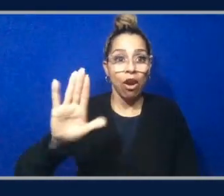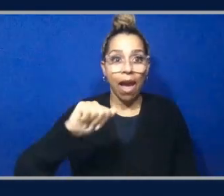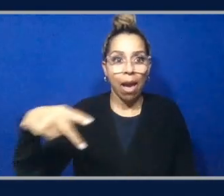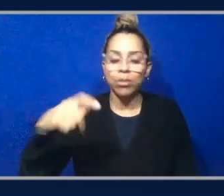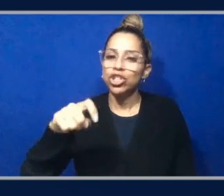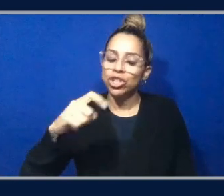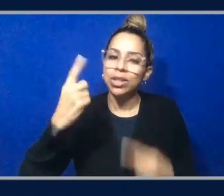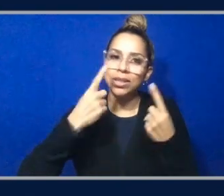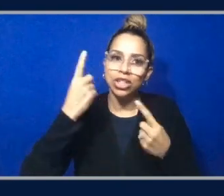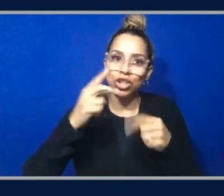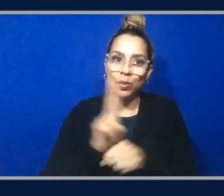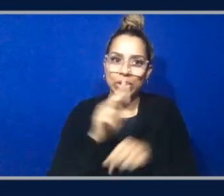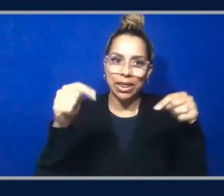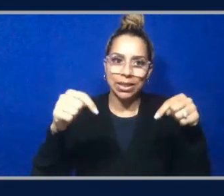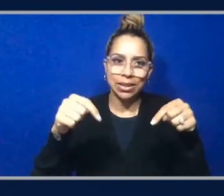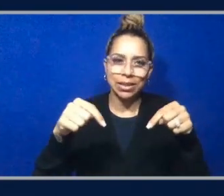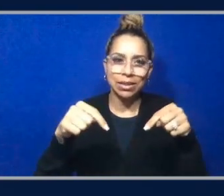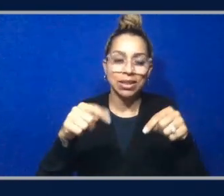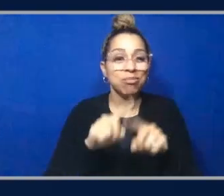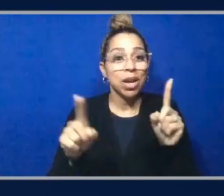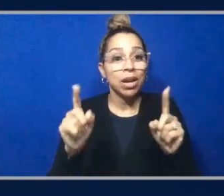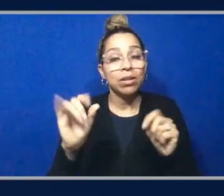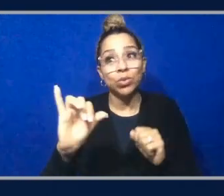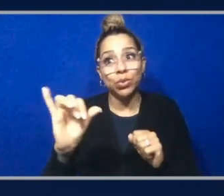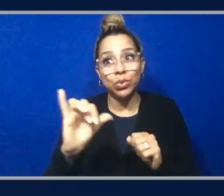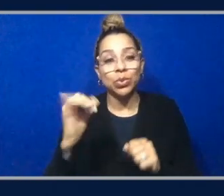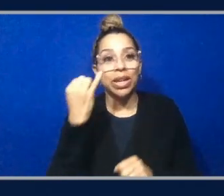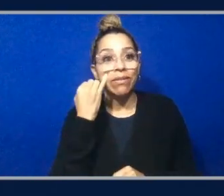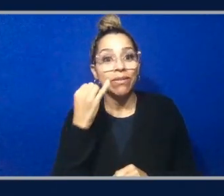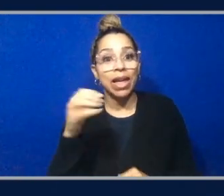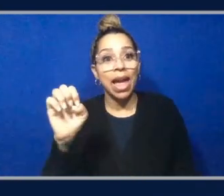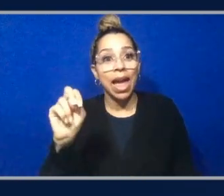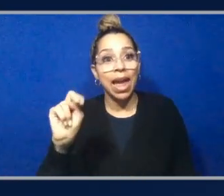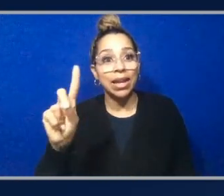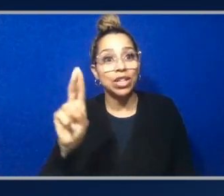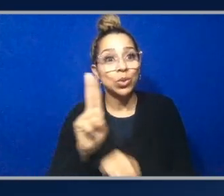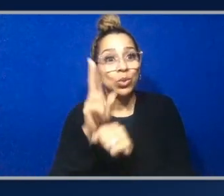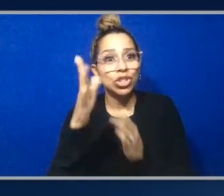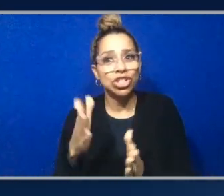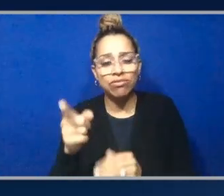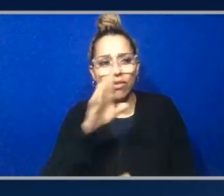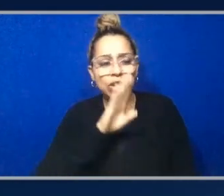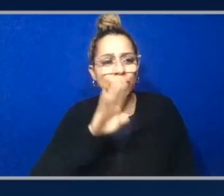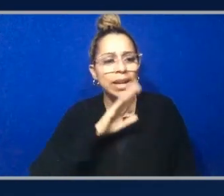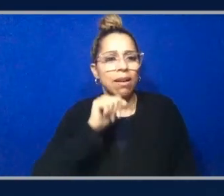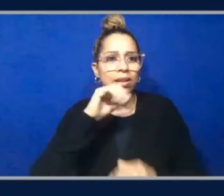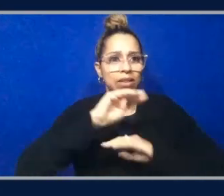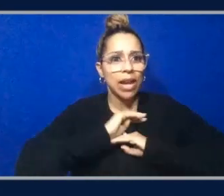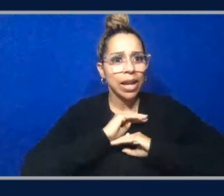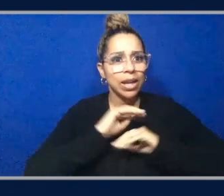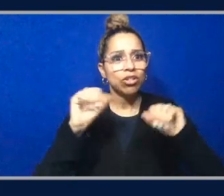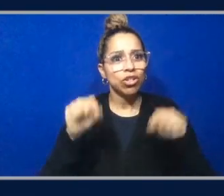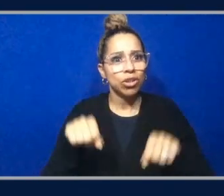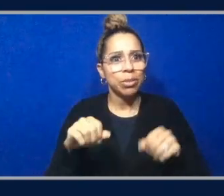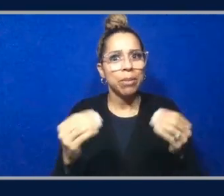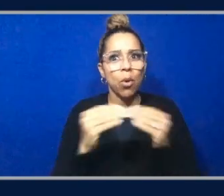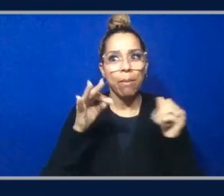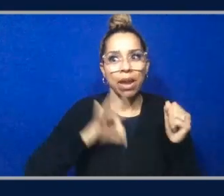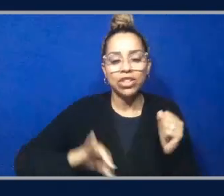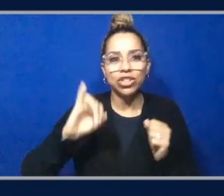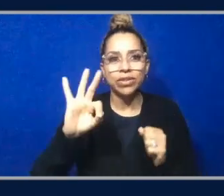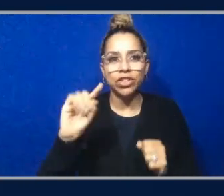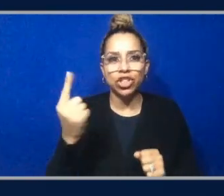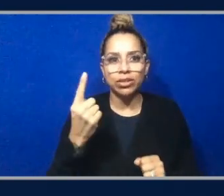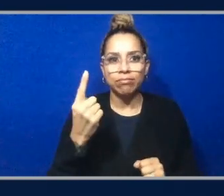if they also just have end users who have frustration and are unsatisfied and could be more productive by actually just working directly with